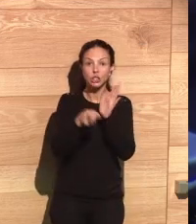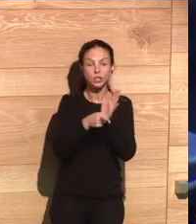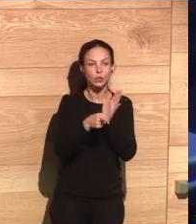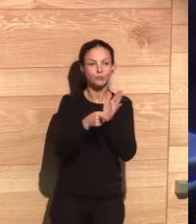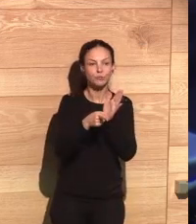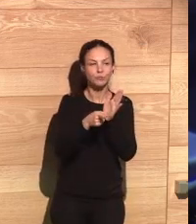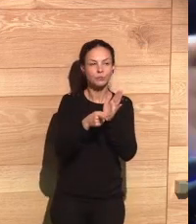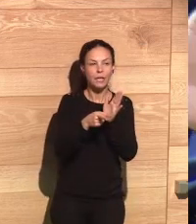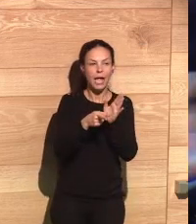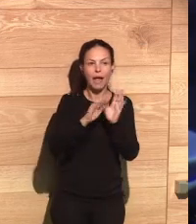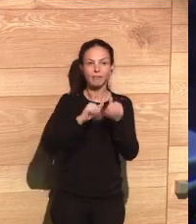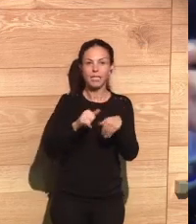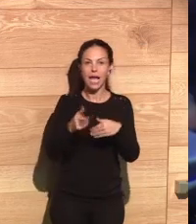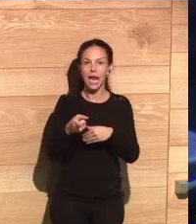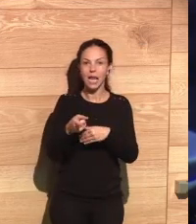inefficient.